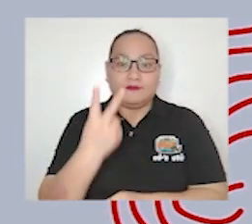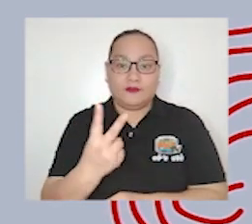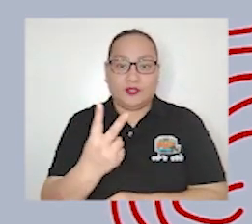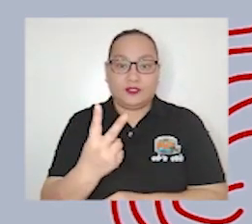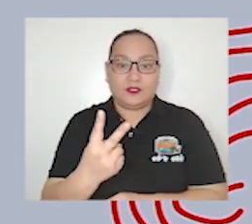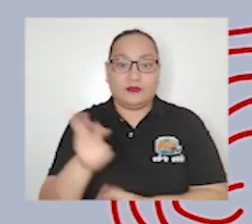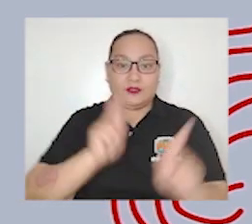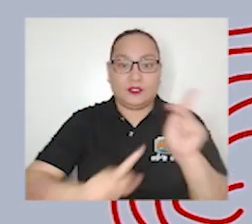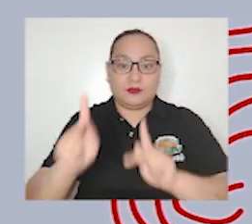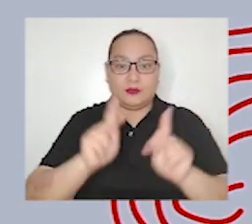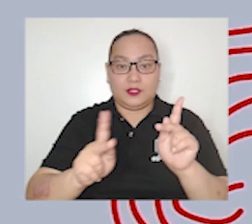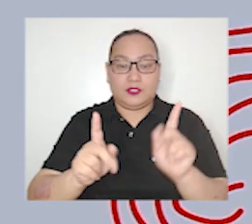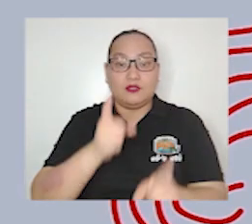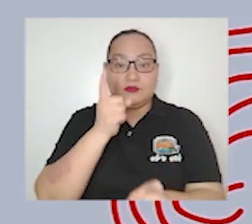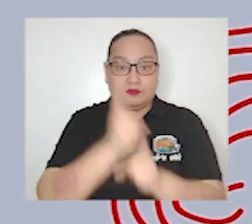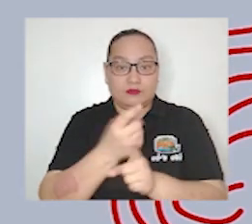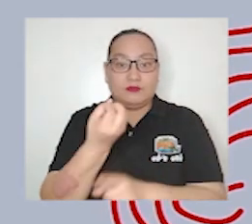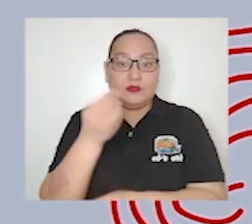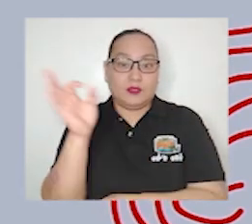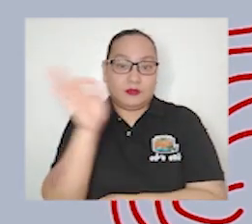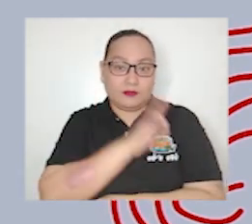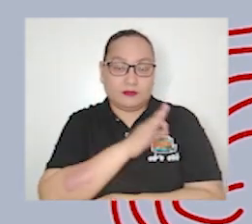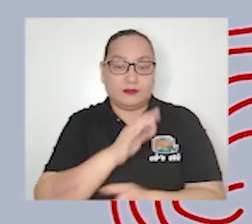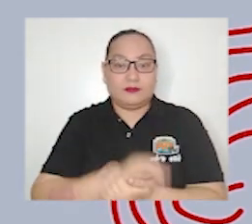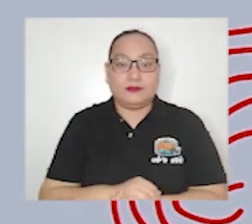people is it true or false